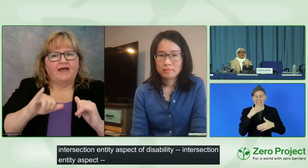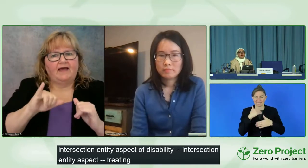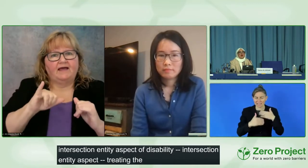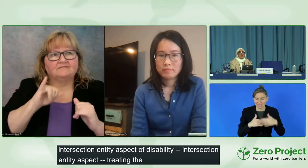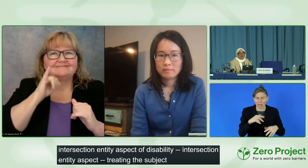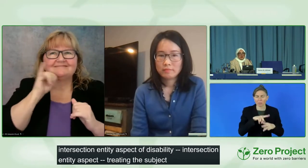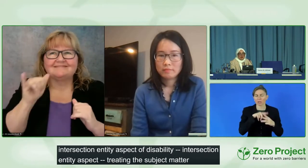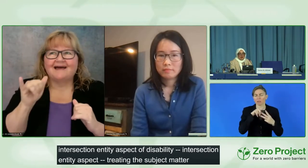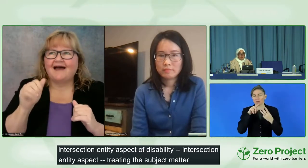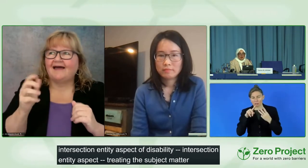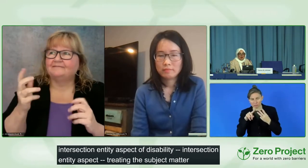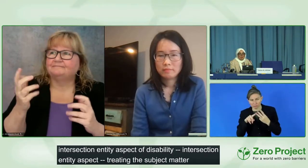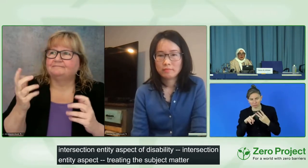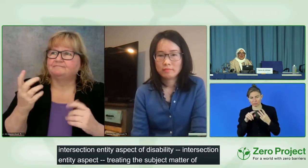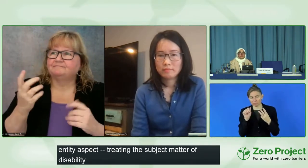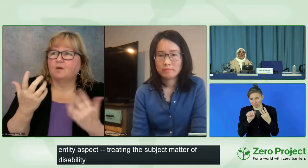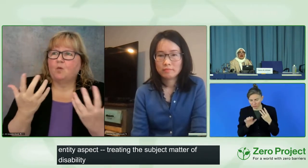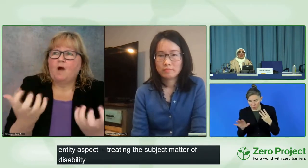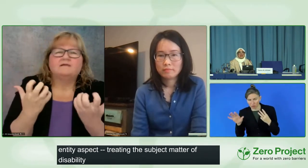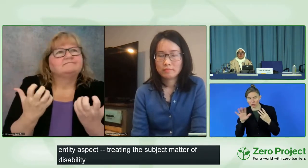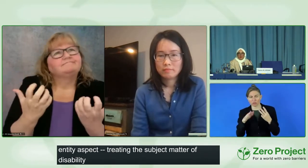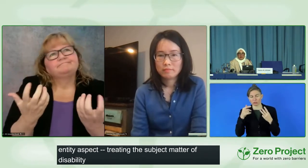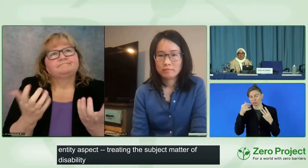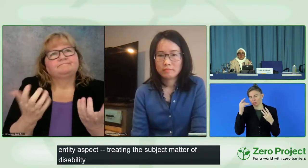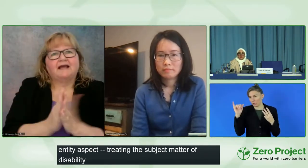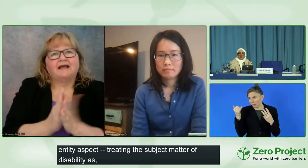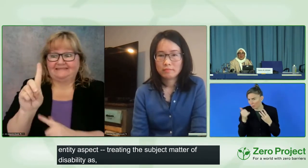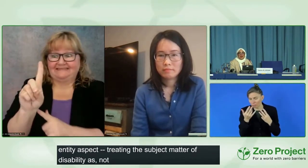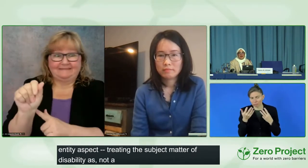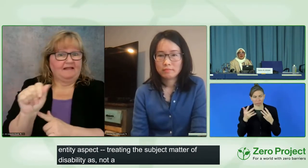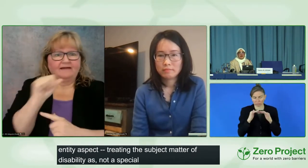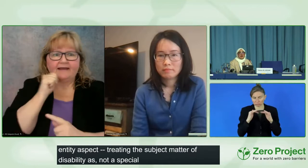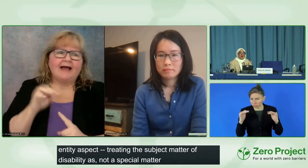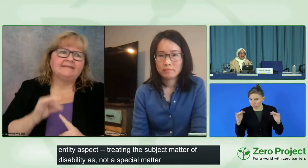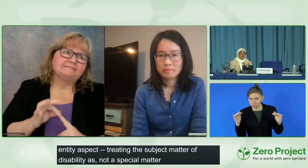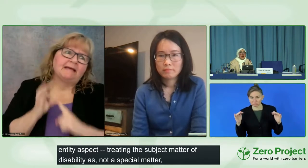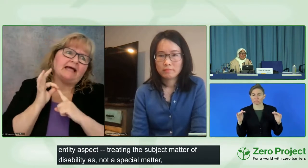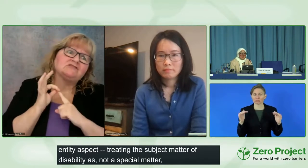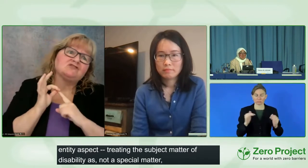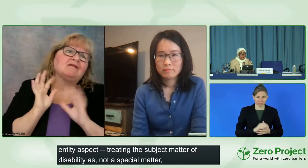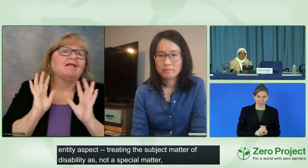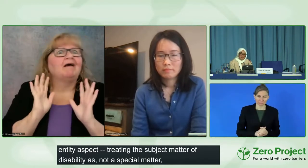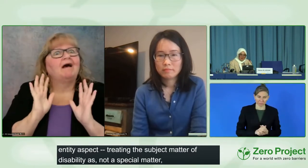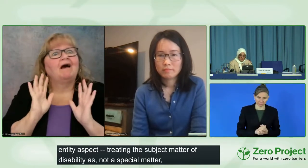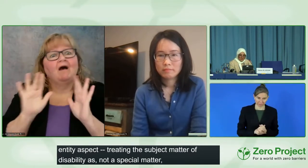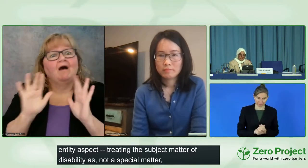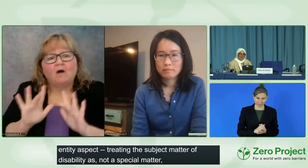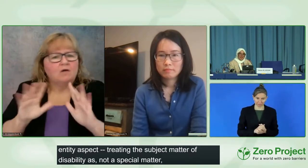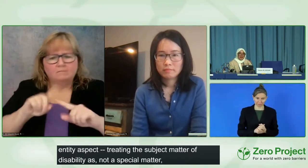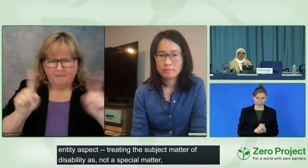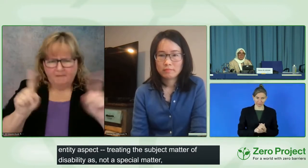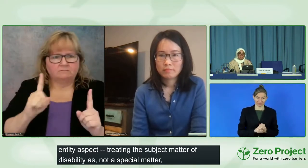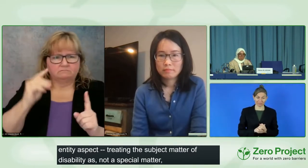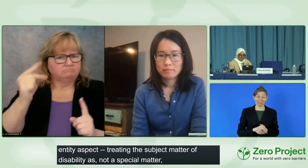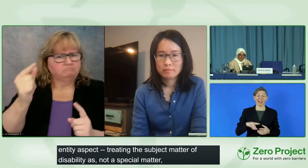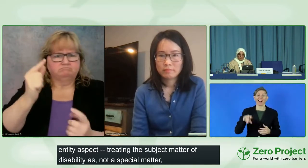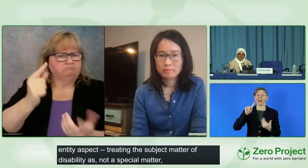but as a focal point in every conversation